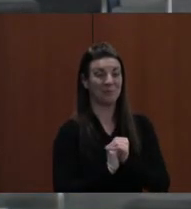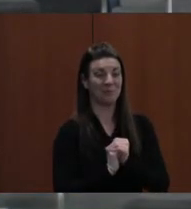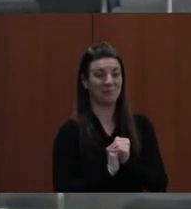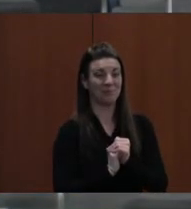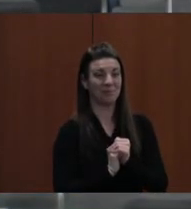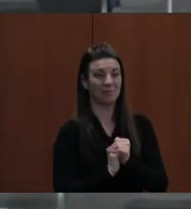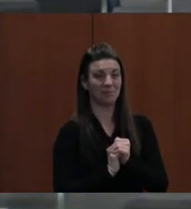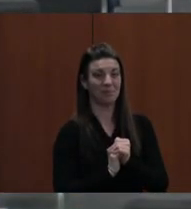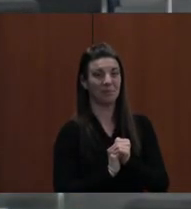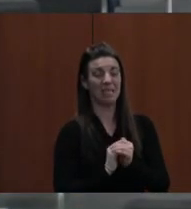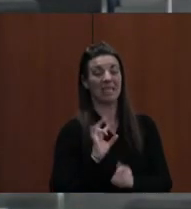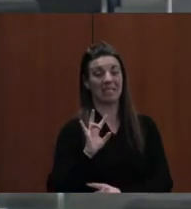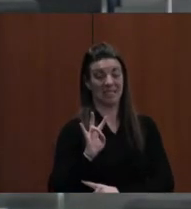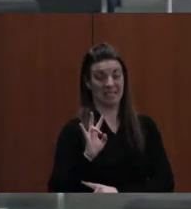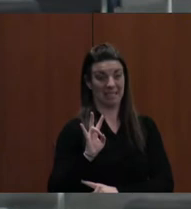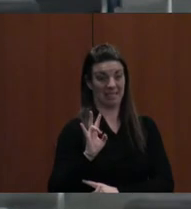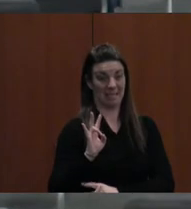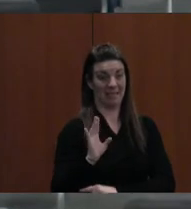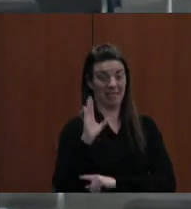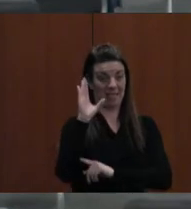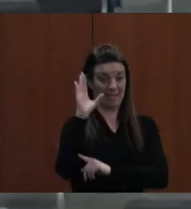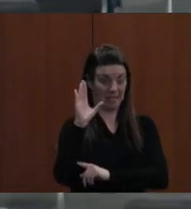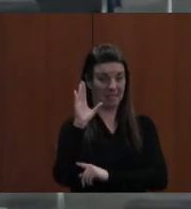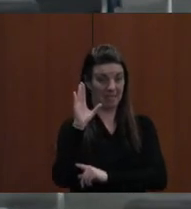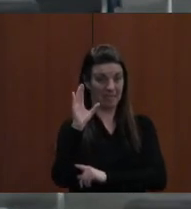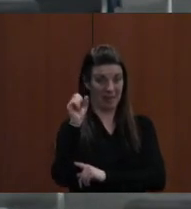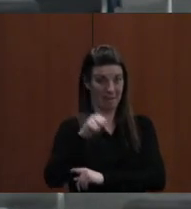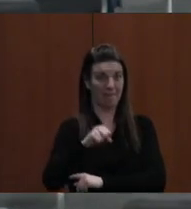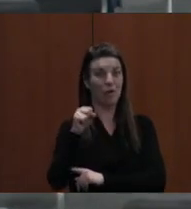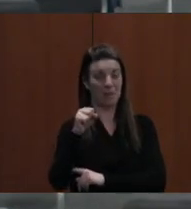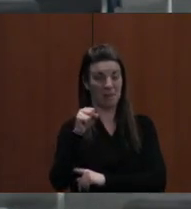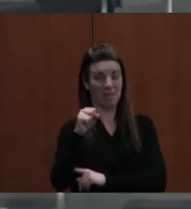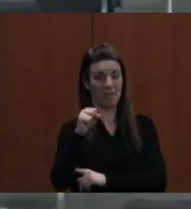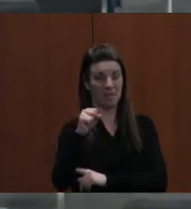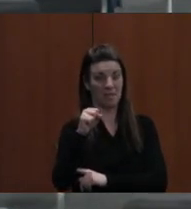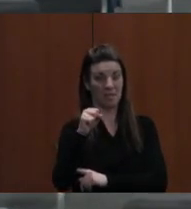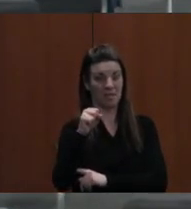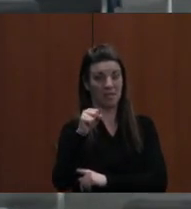OKAY. WE HAVE SEVEN AFFIRMATIVE VOTES, AND THE STUDENT MENDING PREFERS.